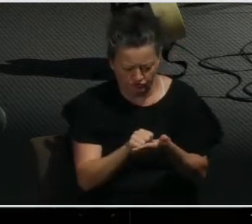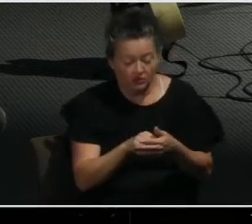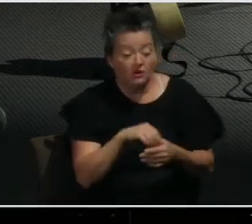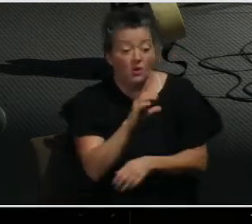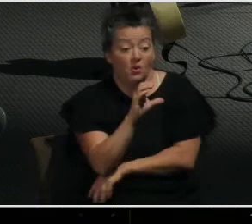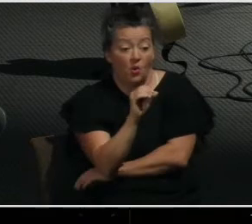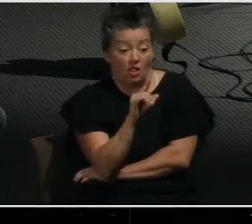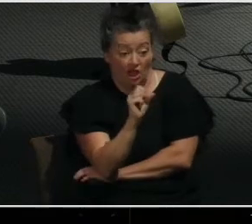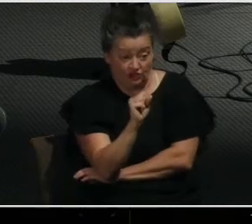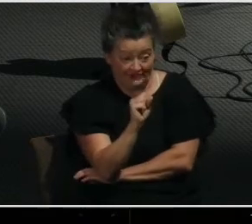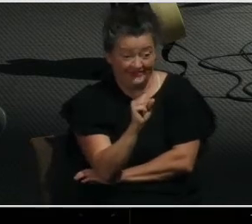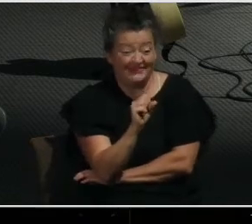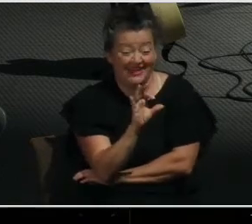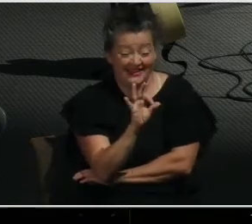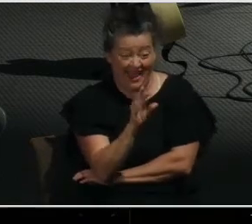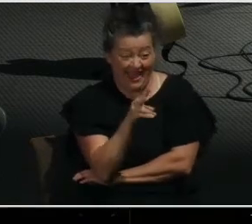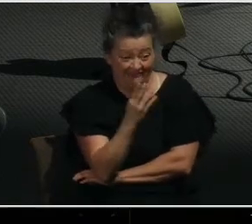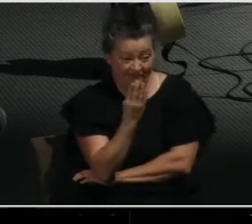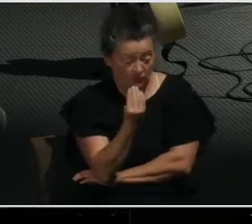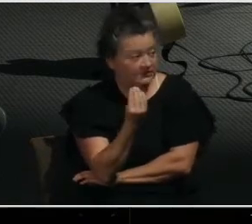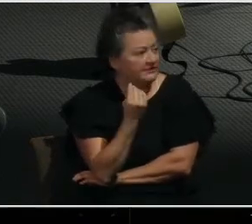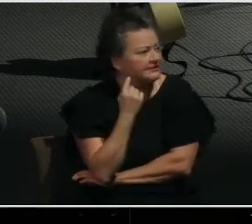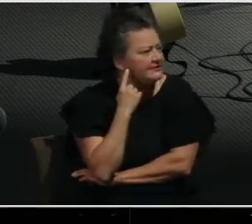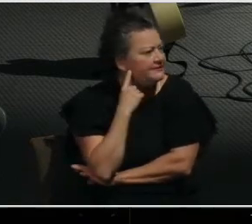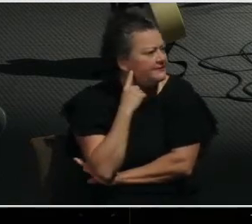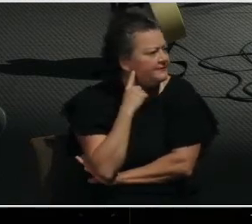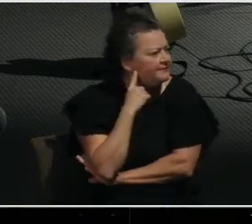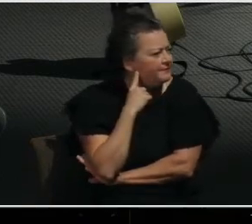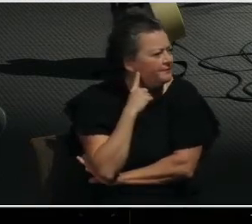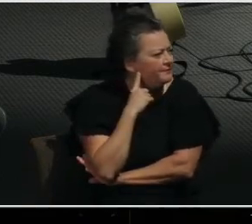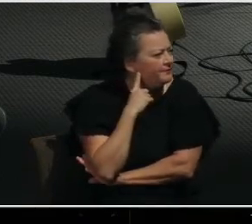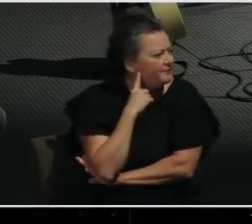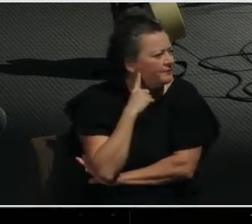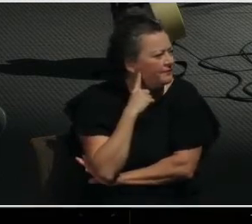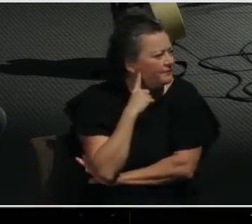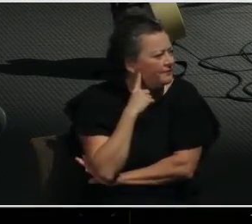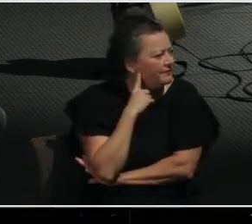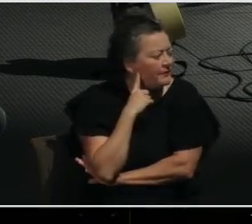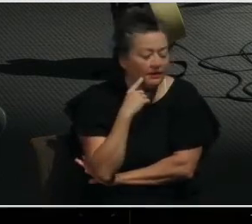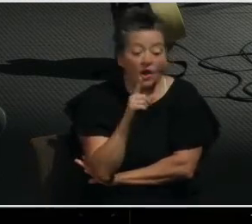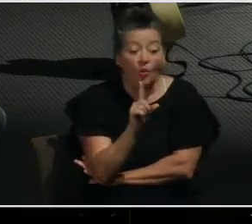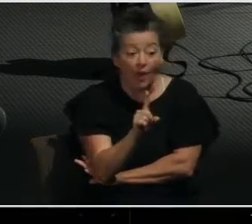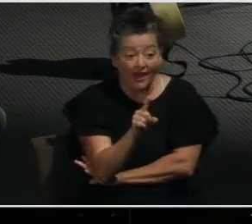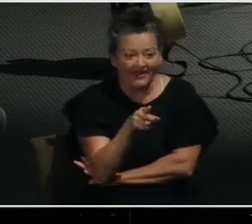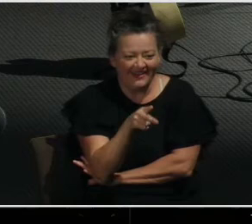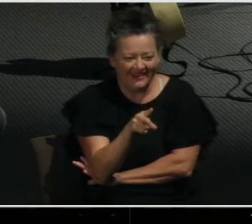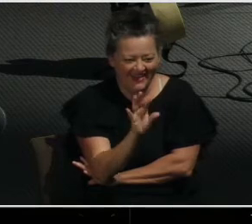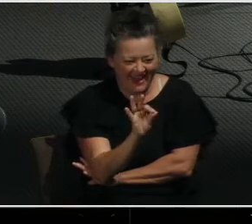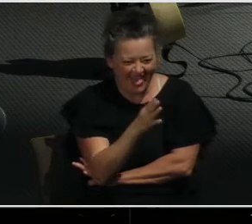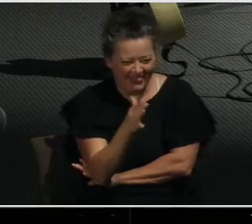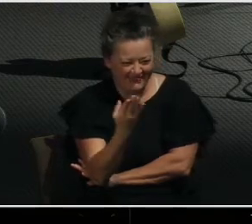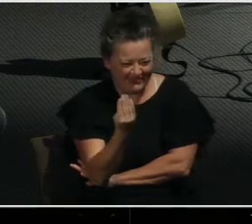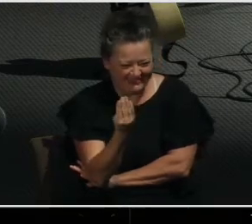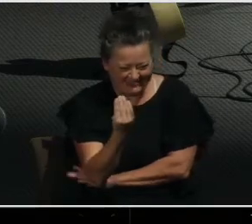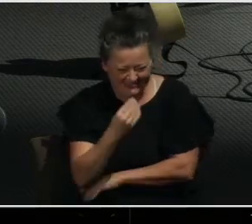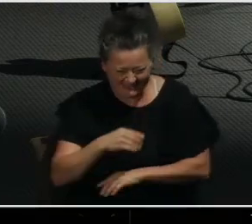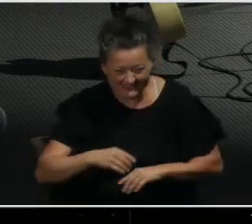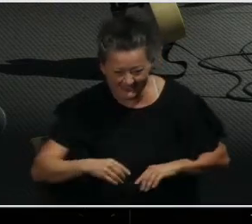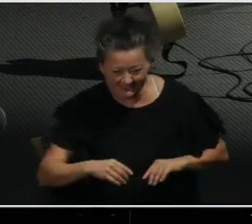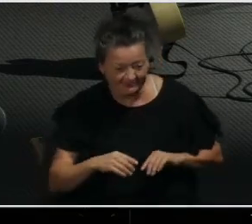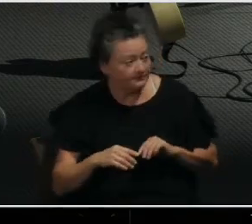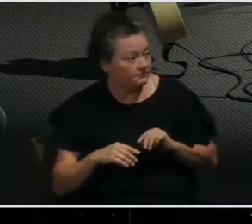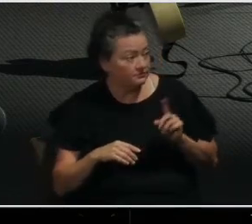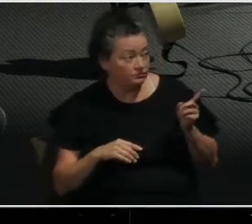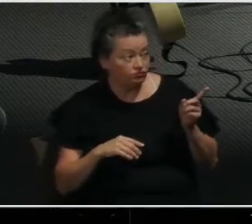14. And this is the Apostle Paul who is writing to the Christians at Colossae. And he writes this in